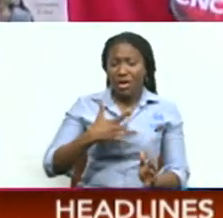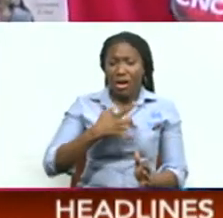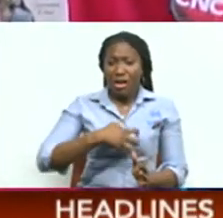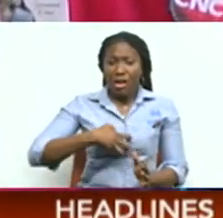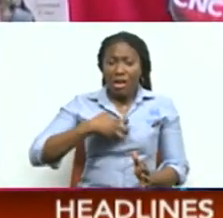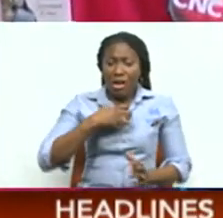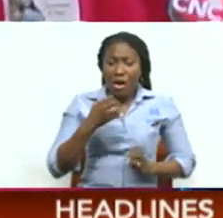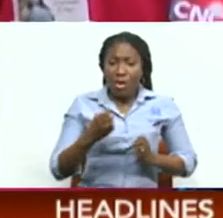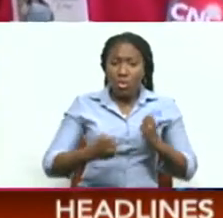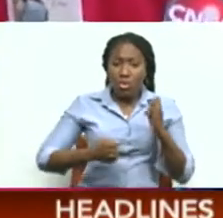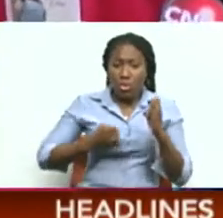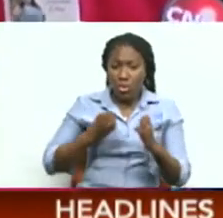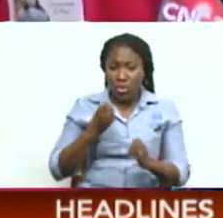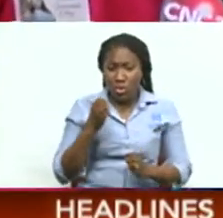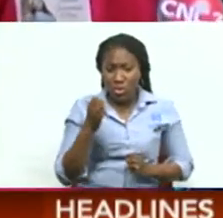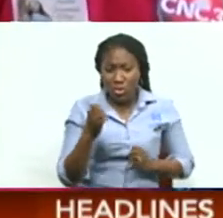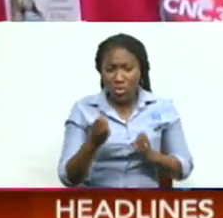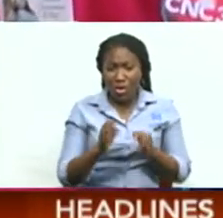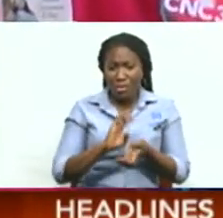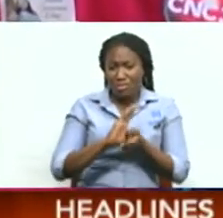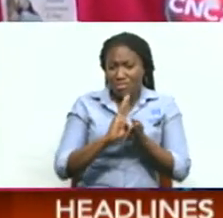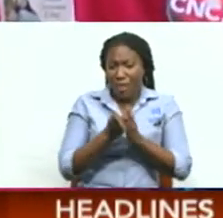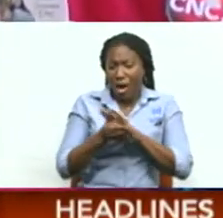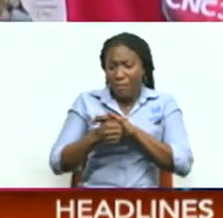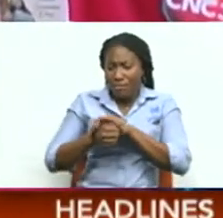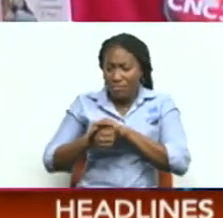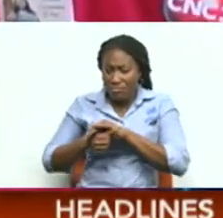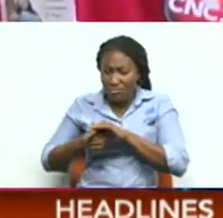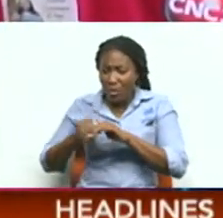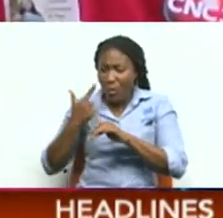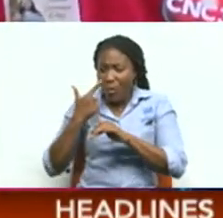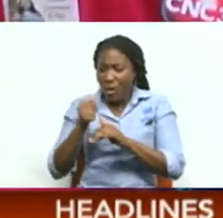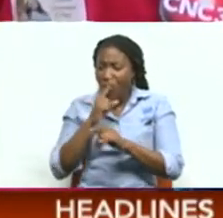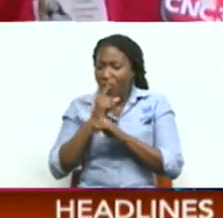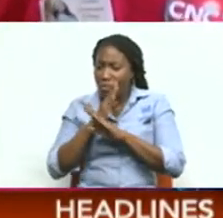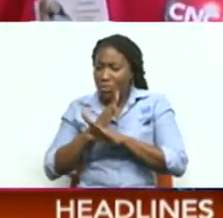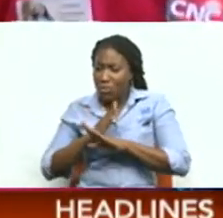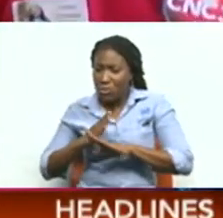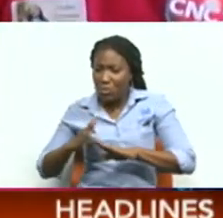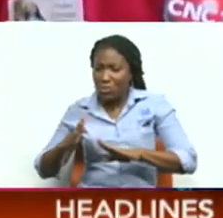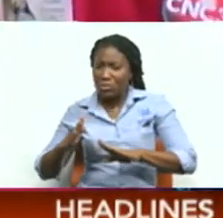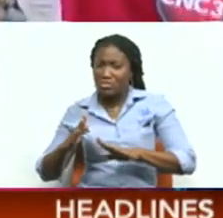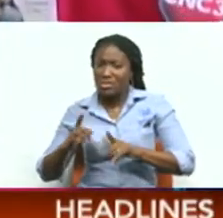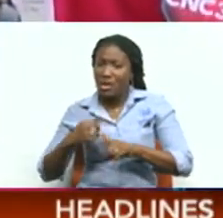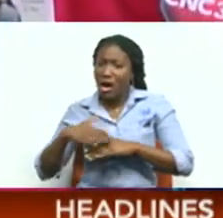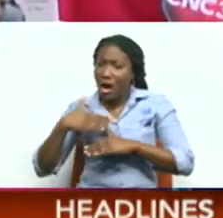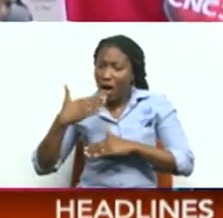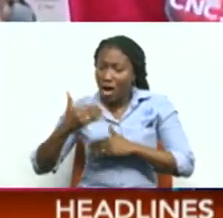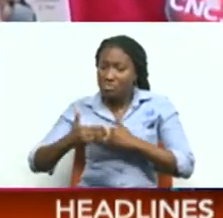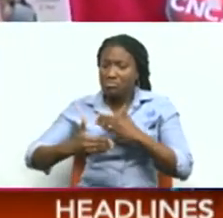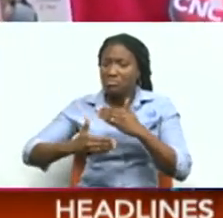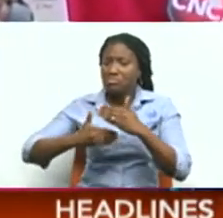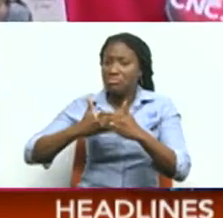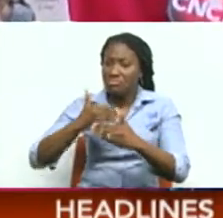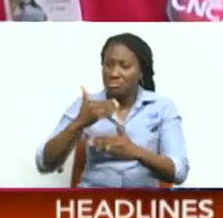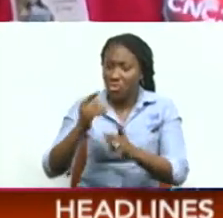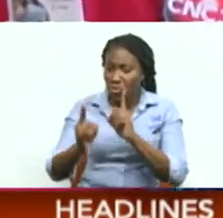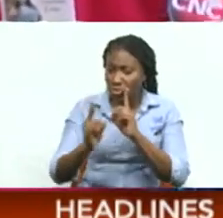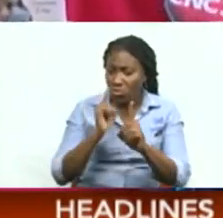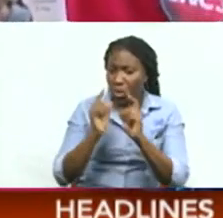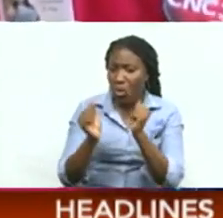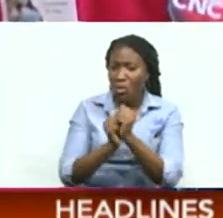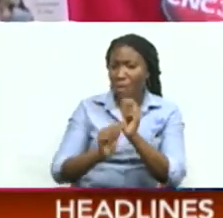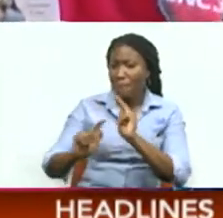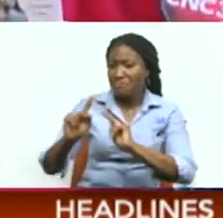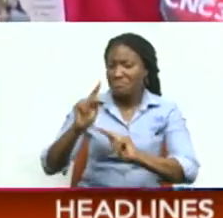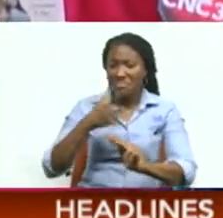he crawled back into his shell. He wasn't able to talk to people. He didn't